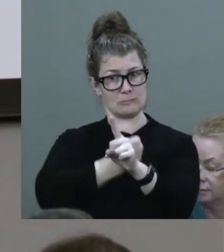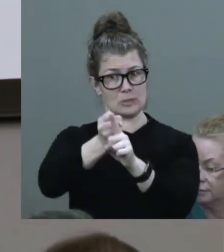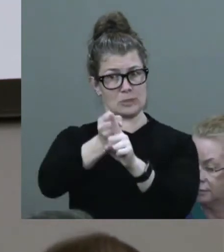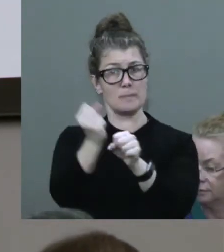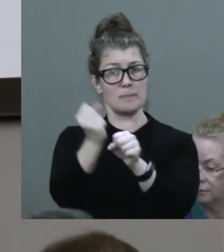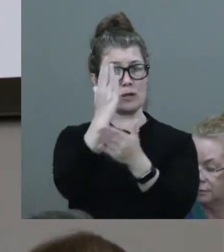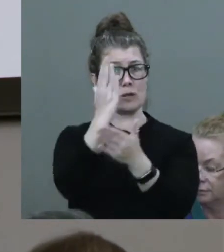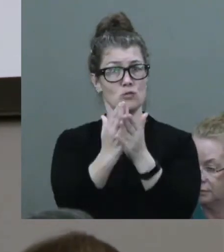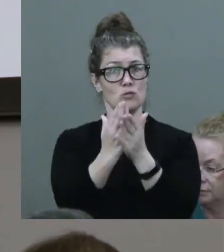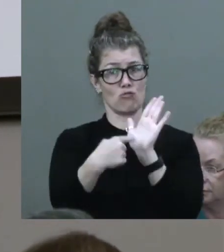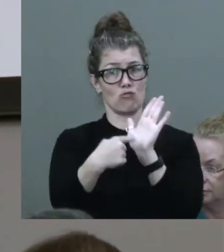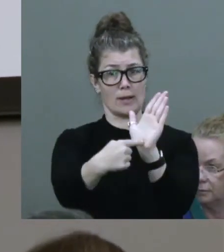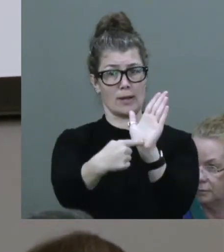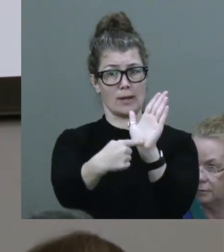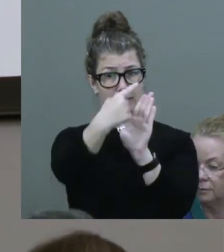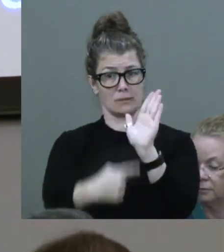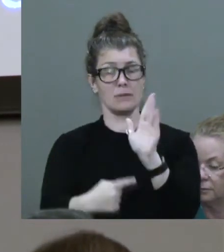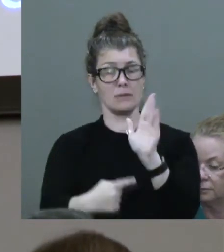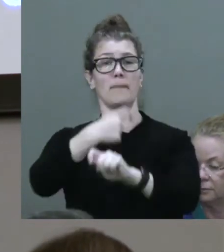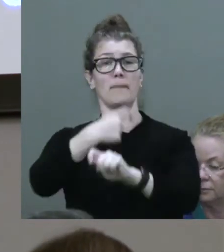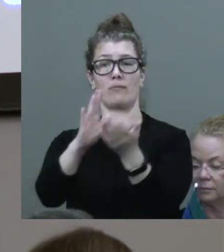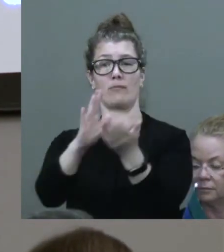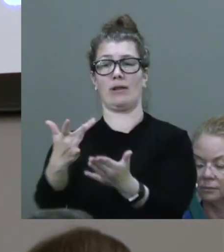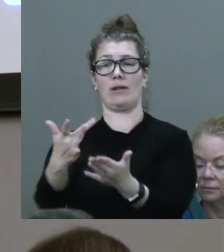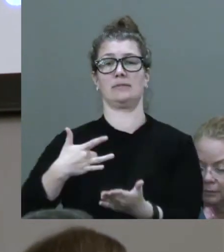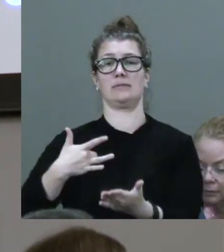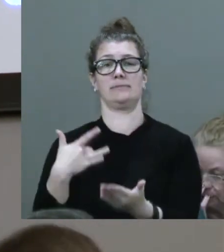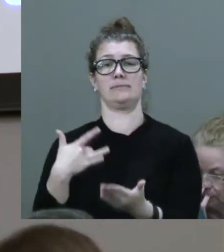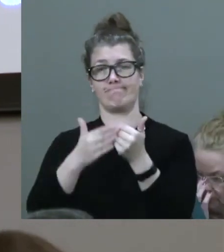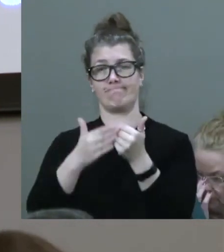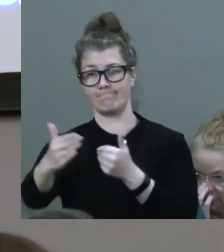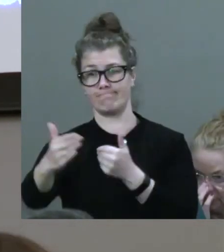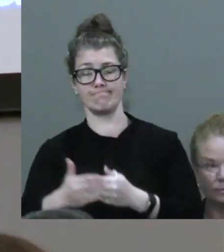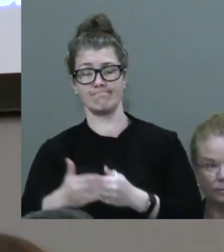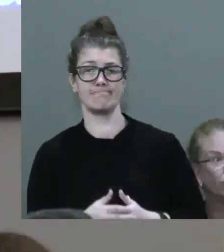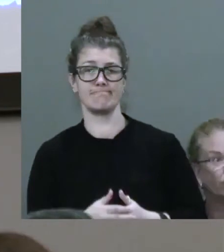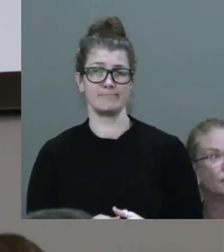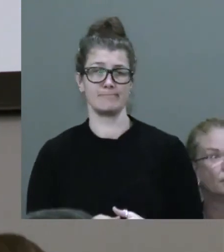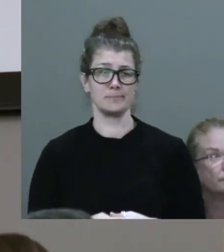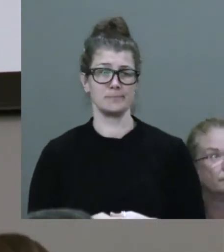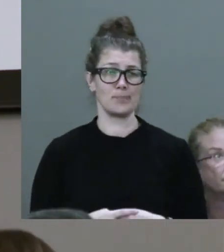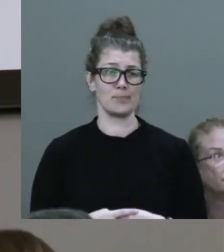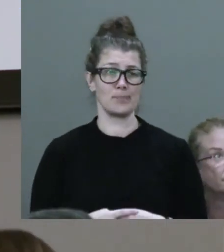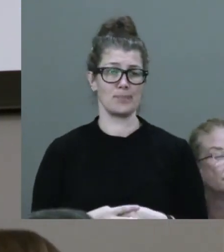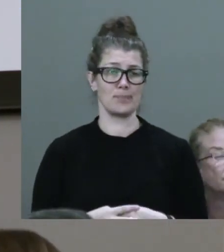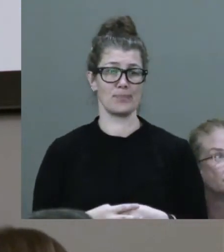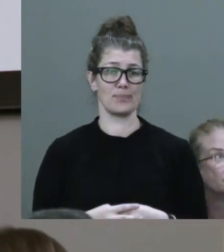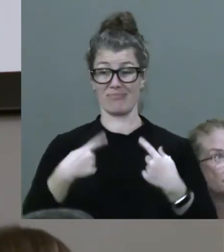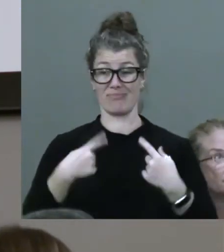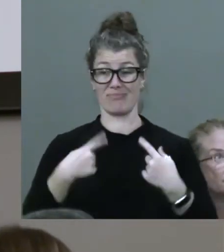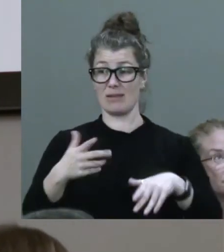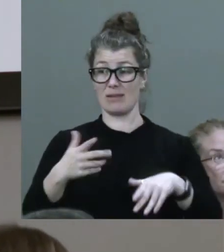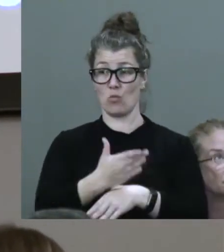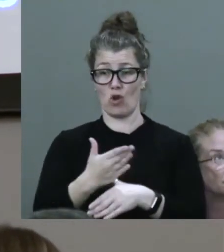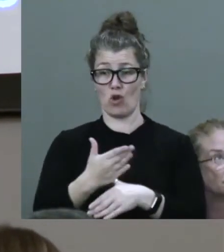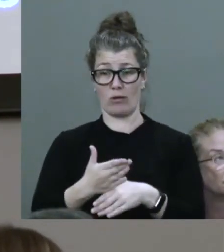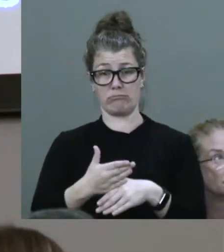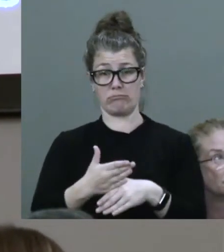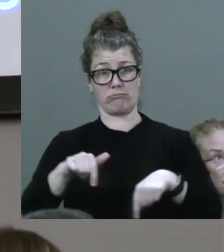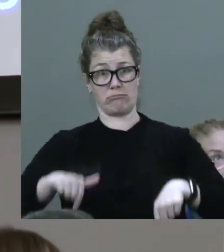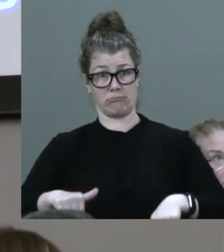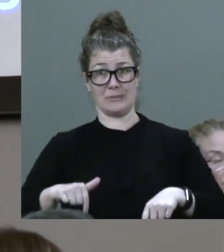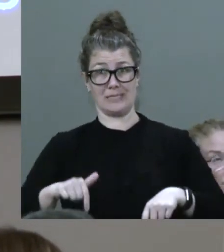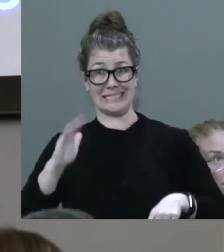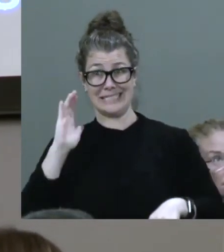become reality. This is all work ahead of us. But